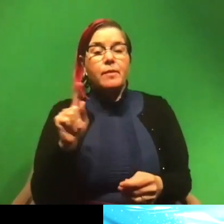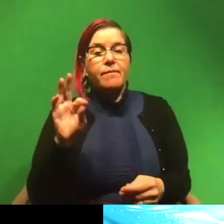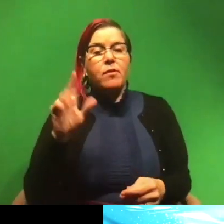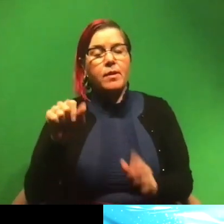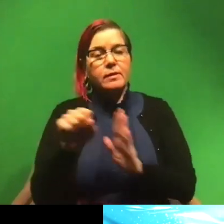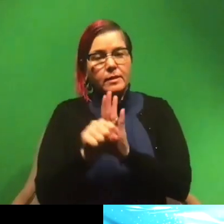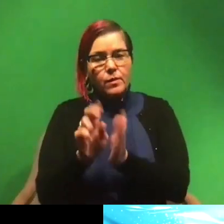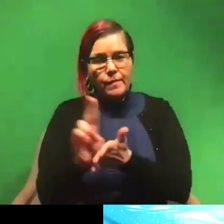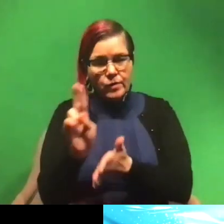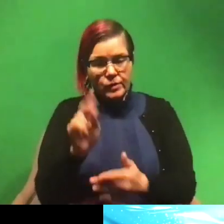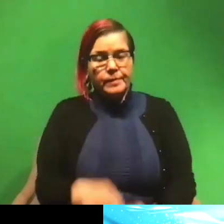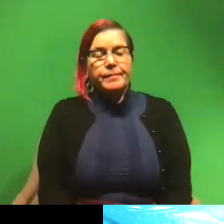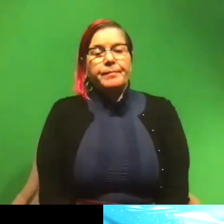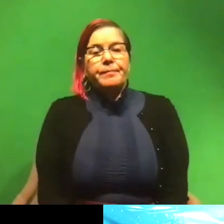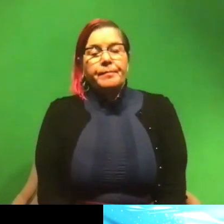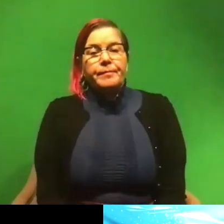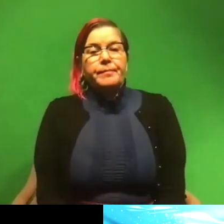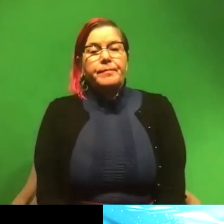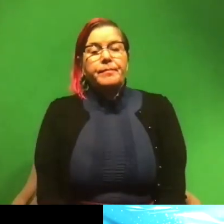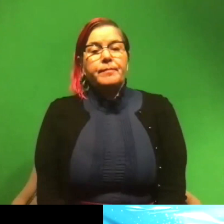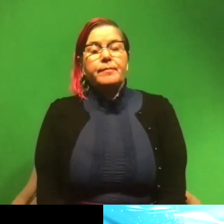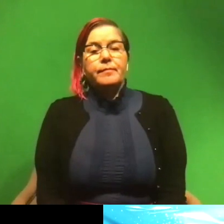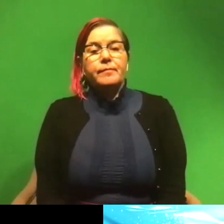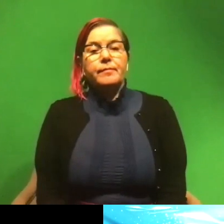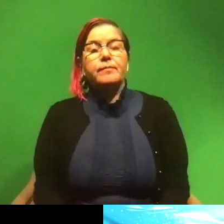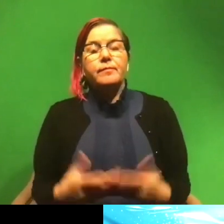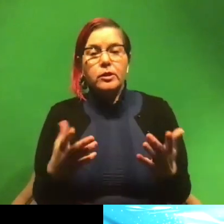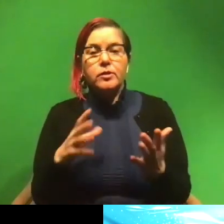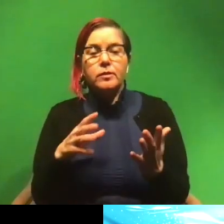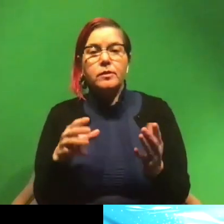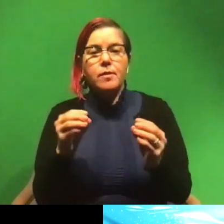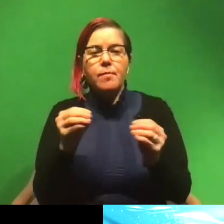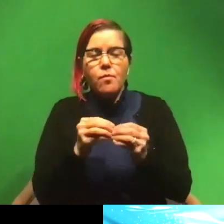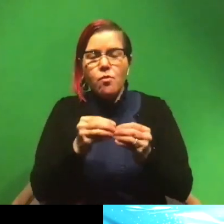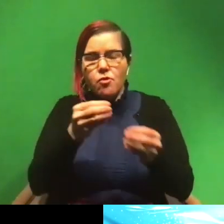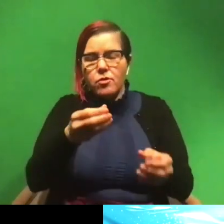University just to get, you know, some more knowledge.